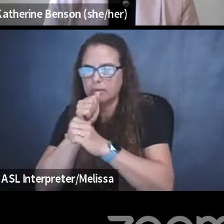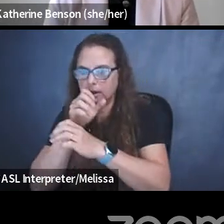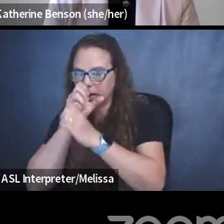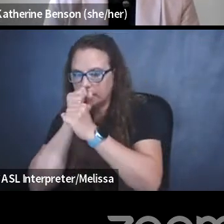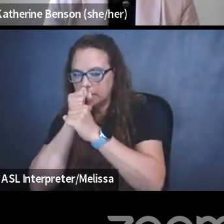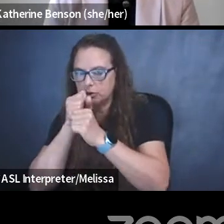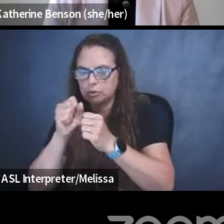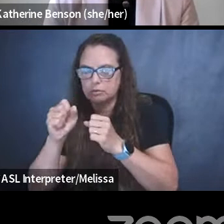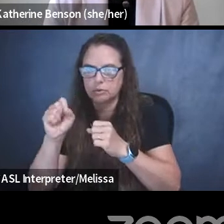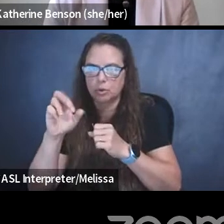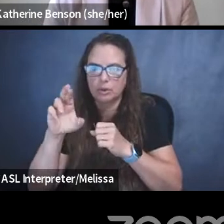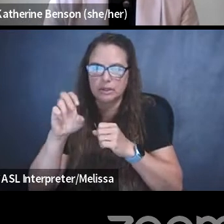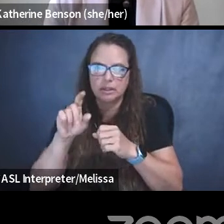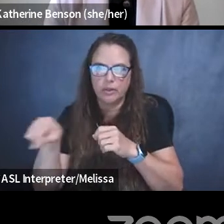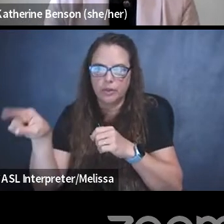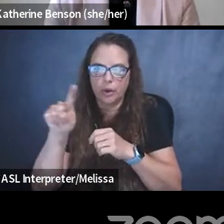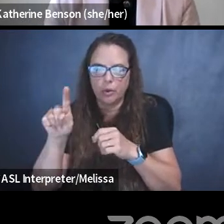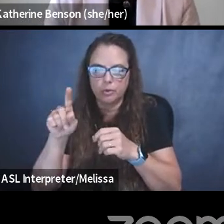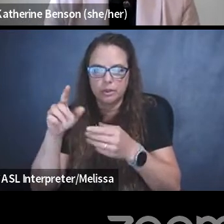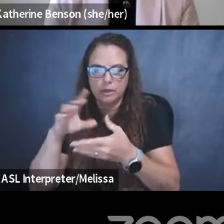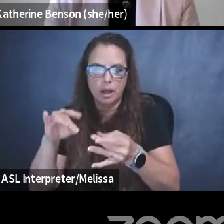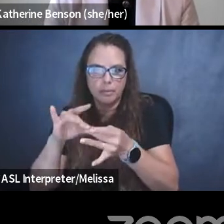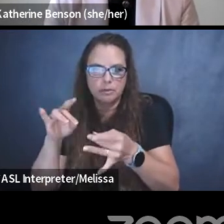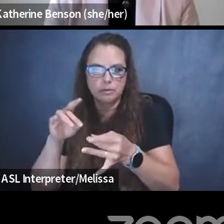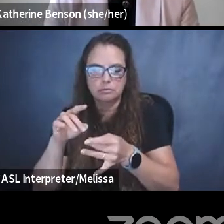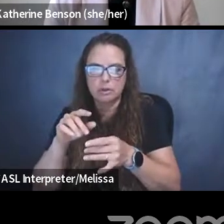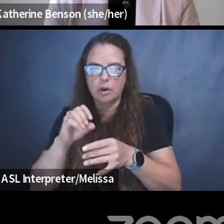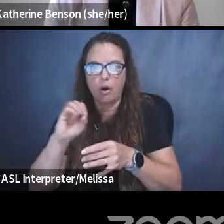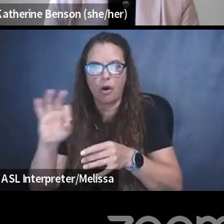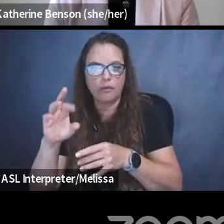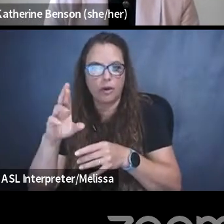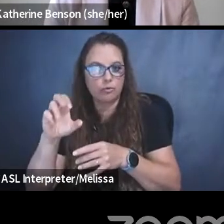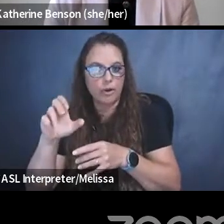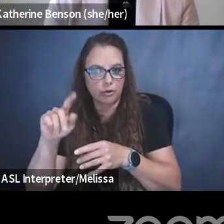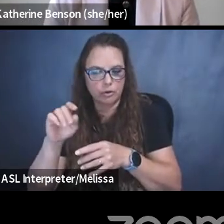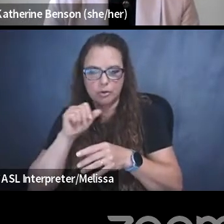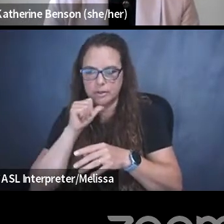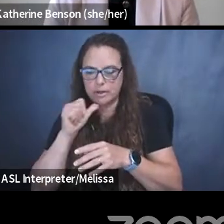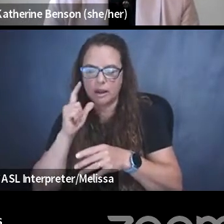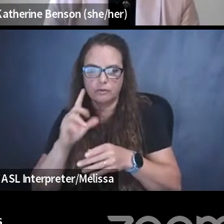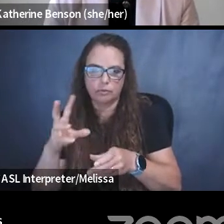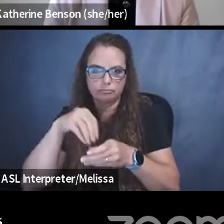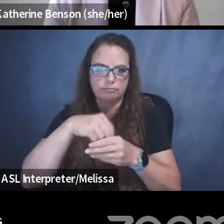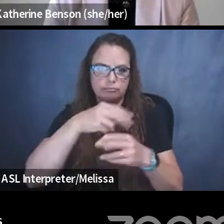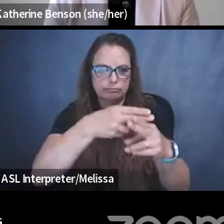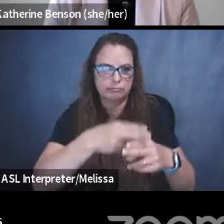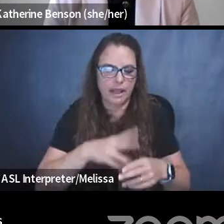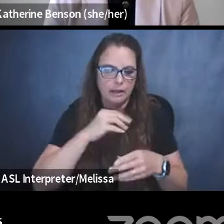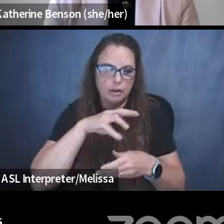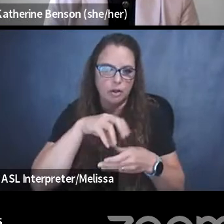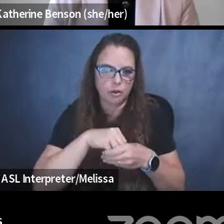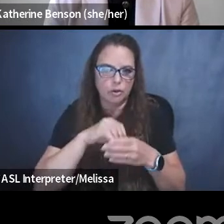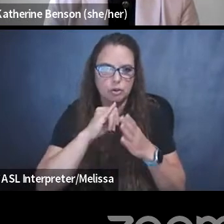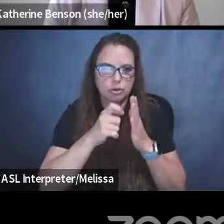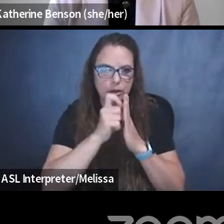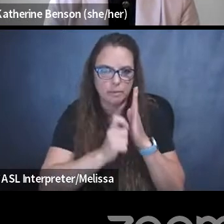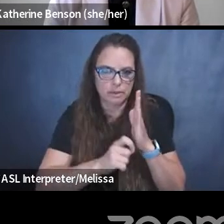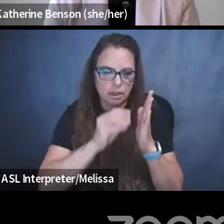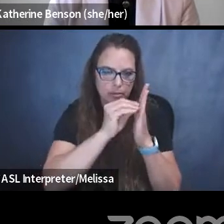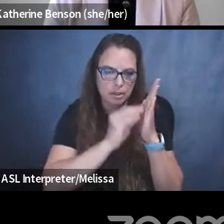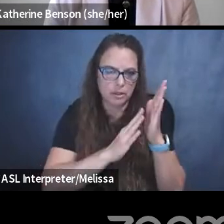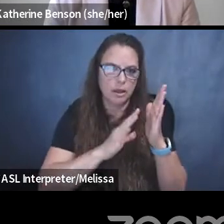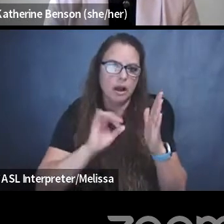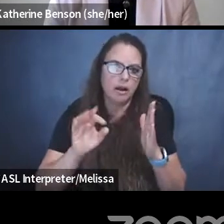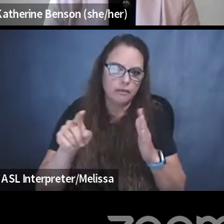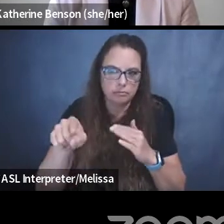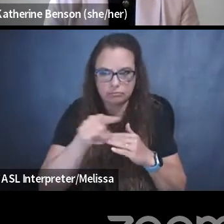comments are off the record or not for attribution. And it includes protecting the journalist's documentation of his or her investigative